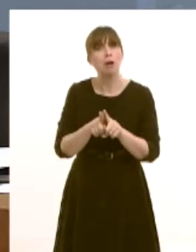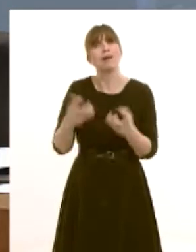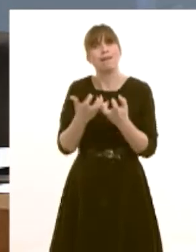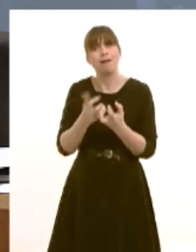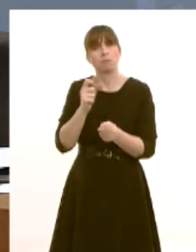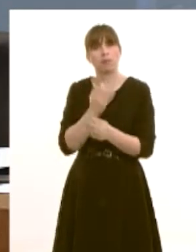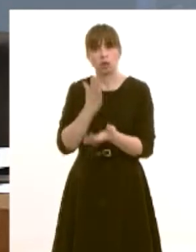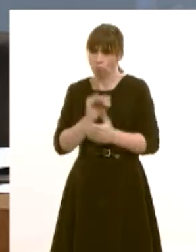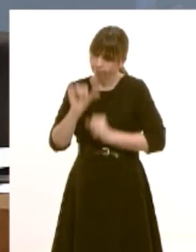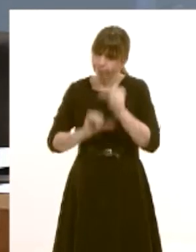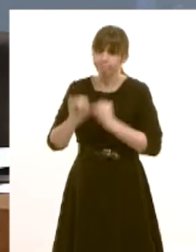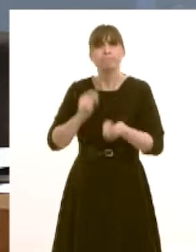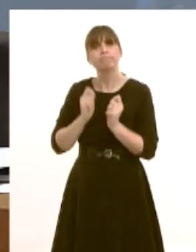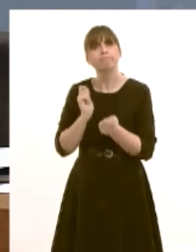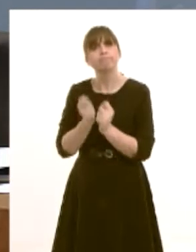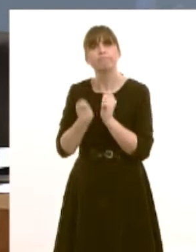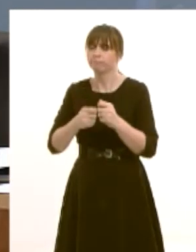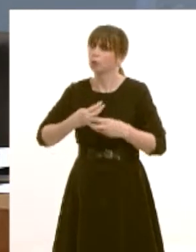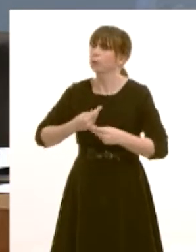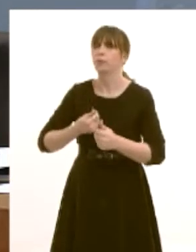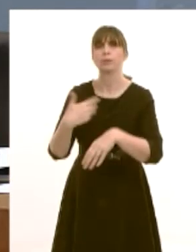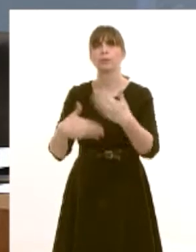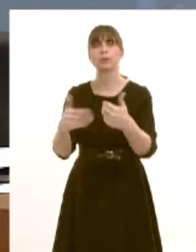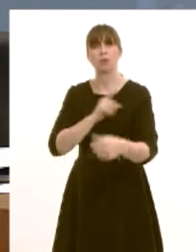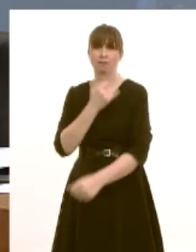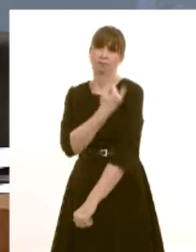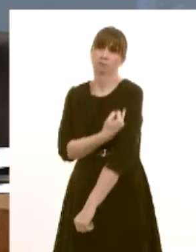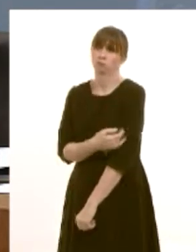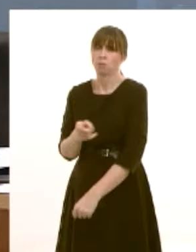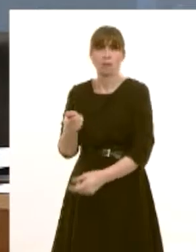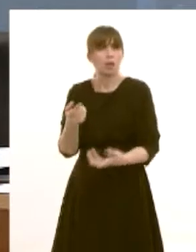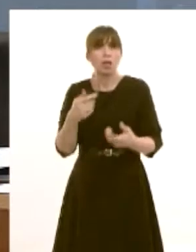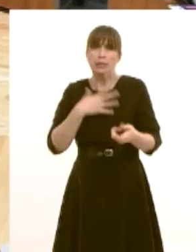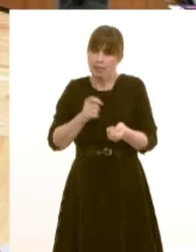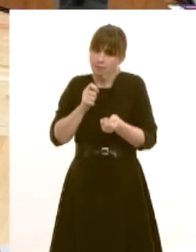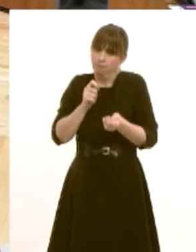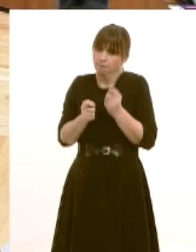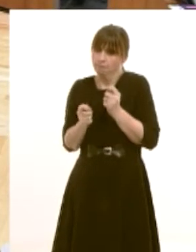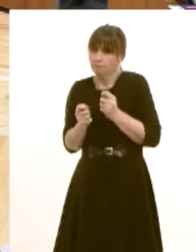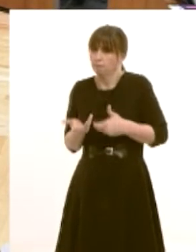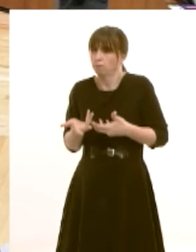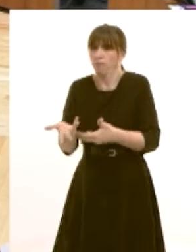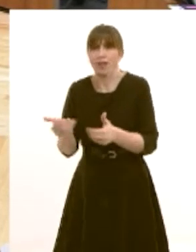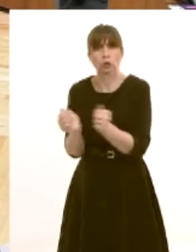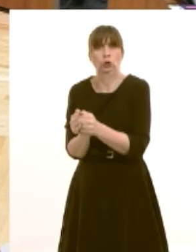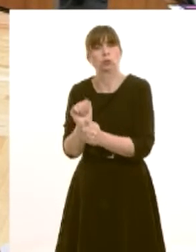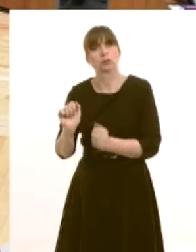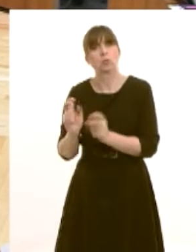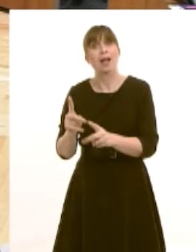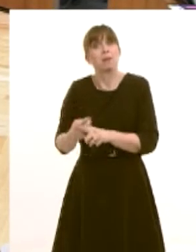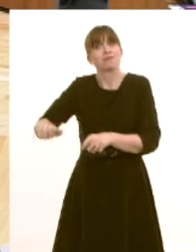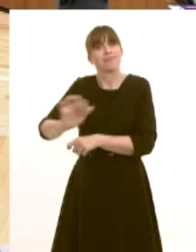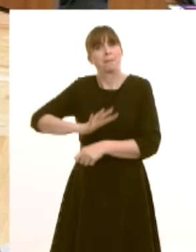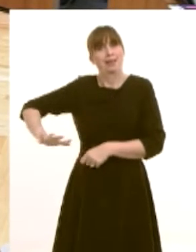effective changes to ensure that some of these more vulnerable people really do have tailored packages that best suit them and their families.